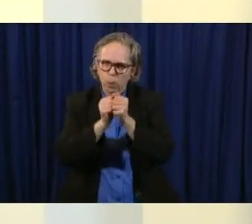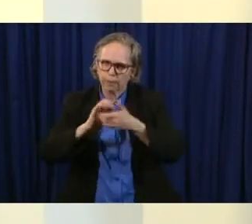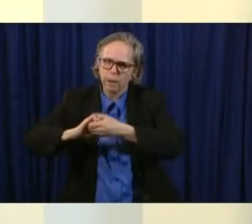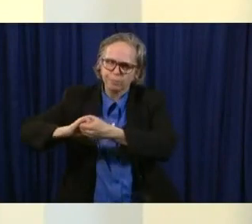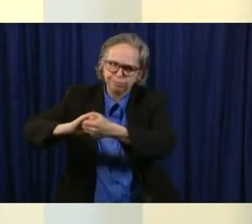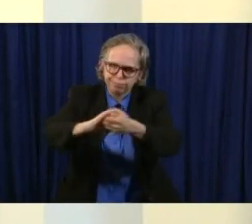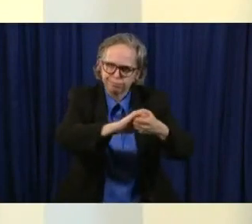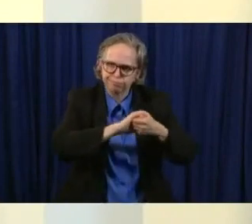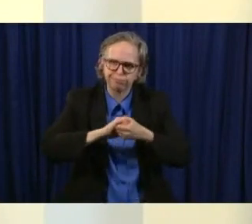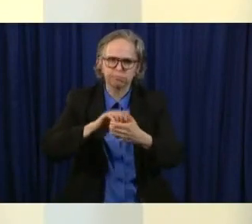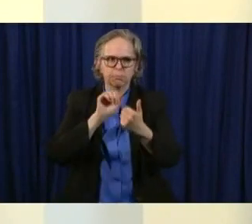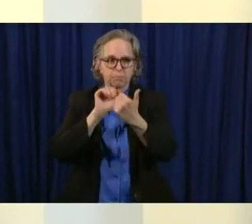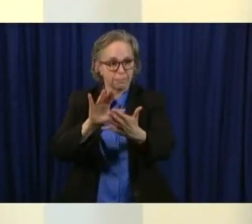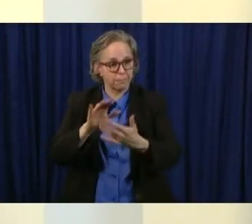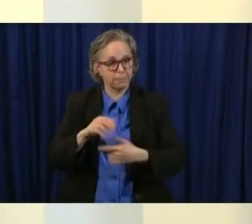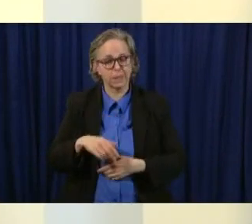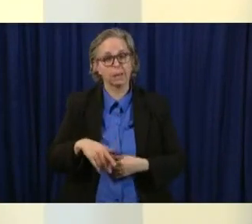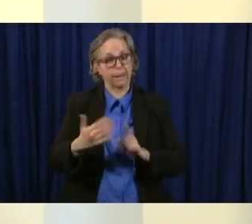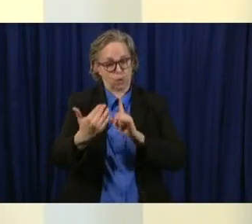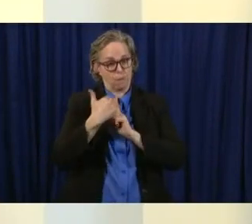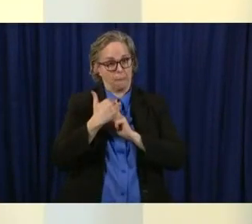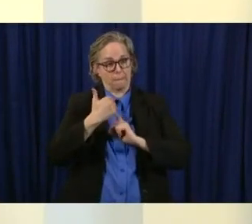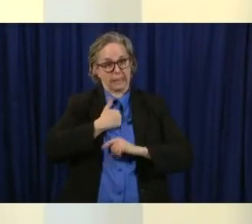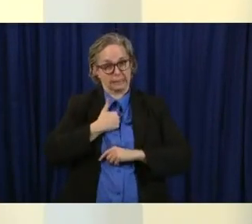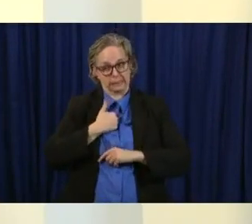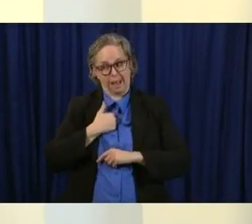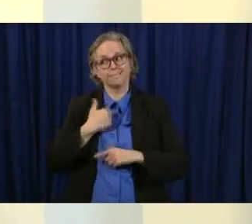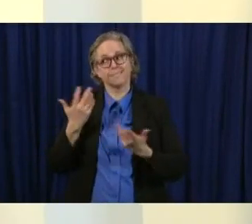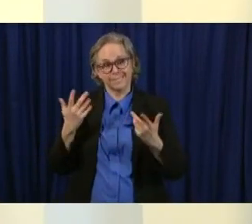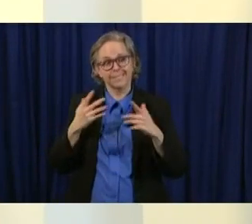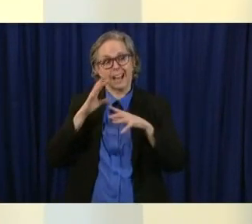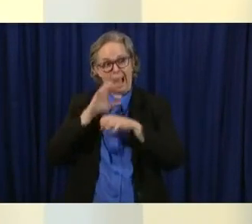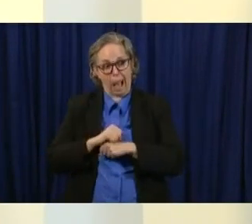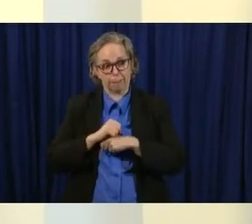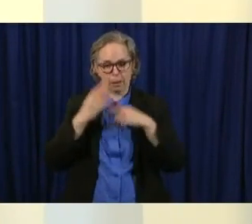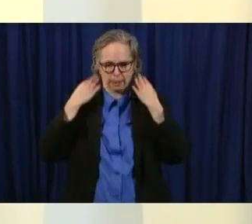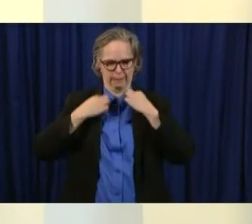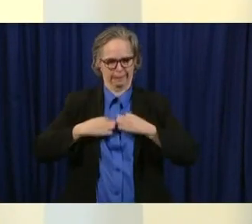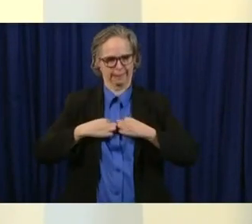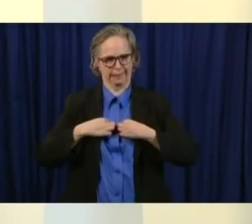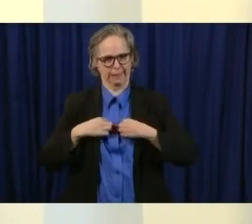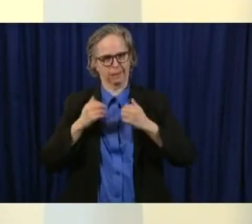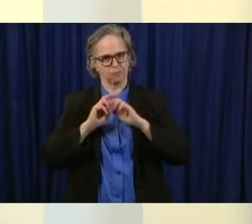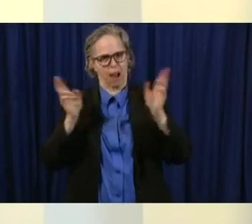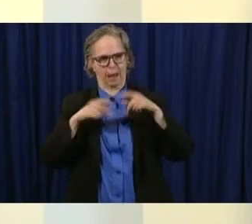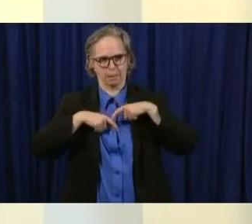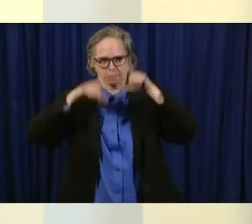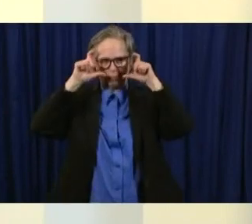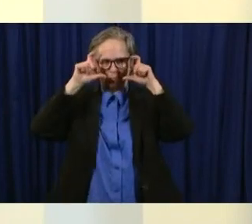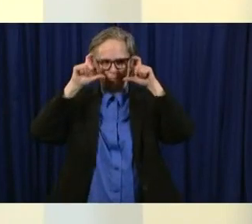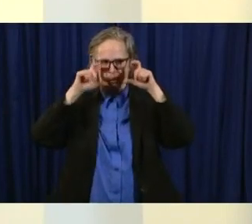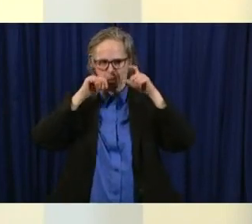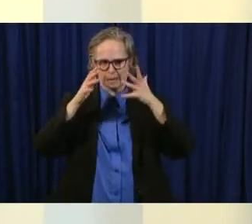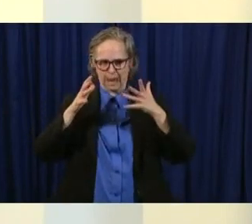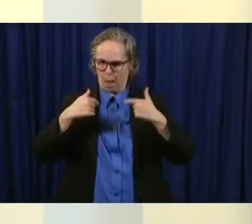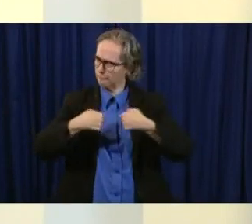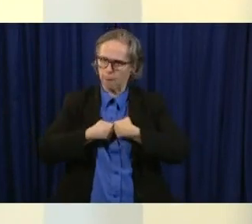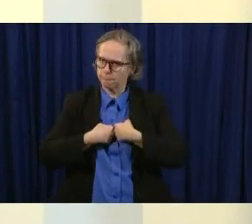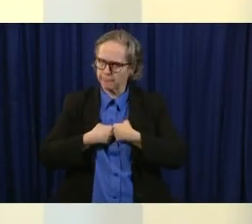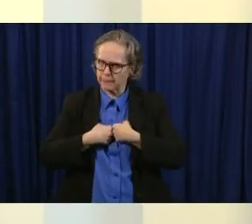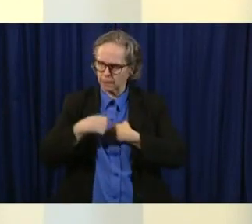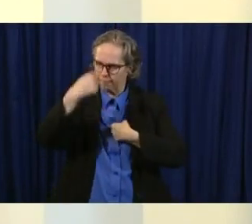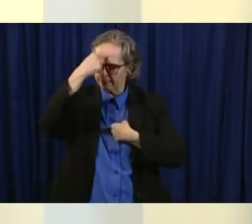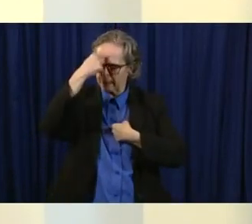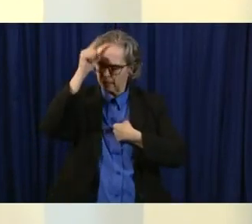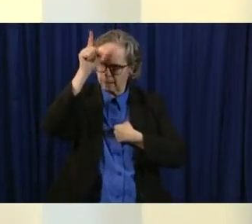keep putting around my neck and reminding myself that what i'm doing is is bigger than me it's it's for all of us and it's helping us move forward and move our